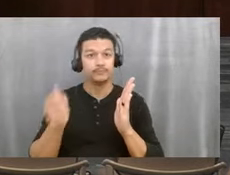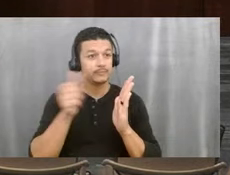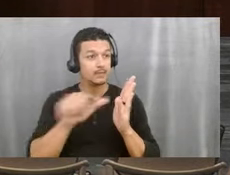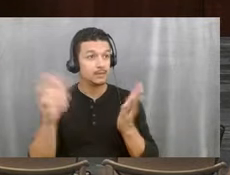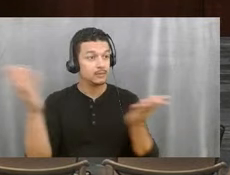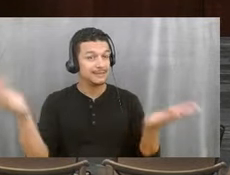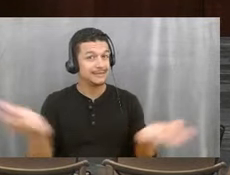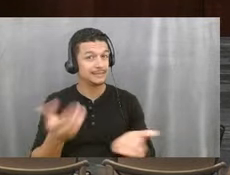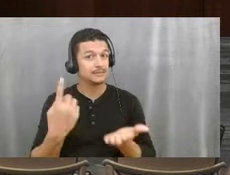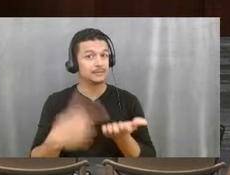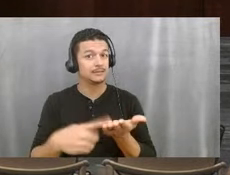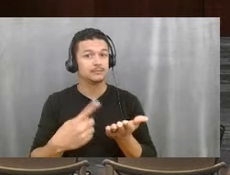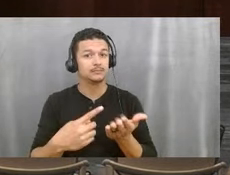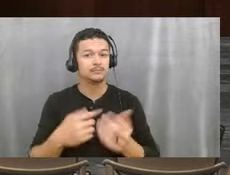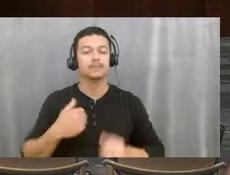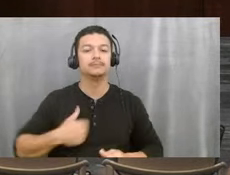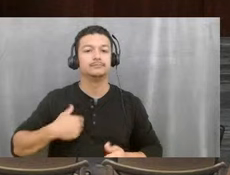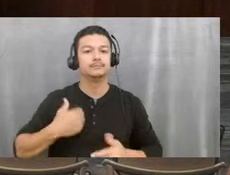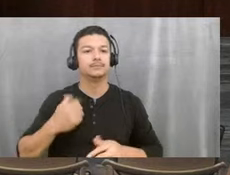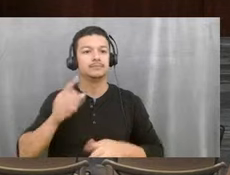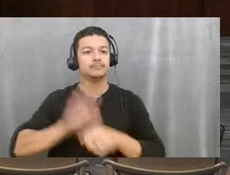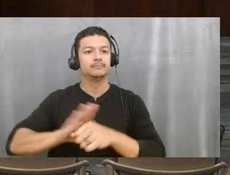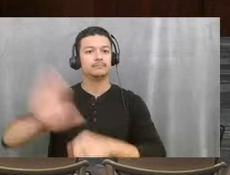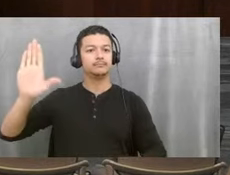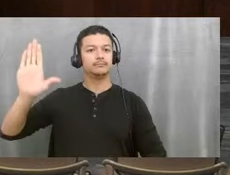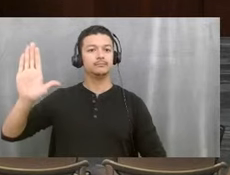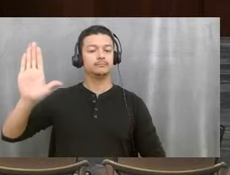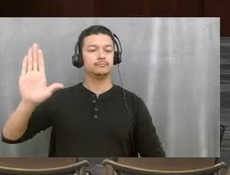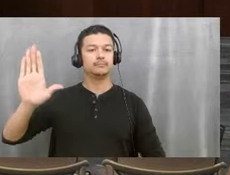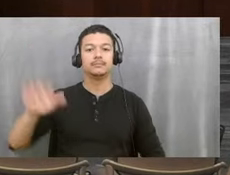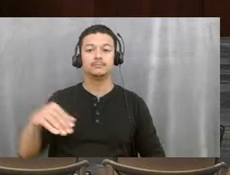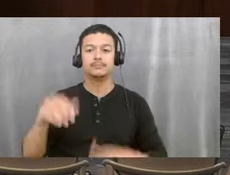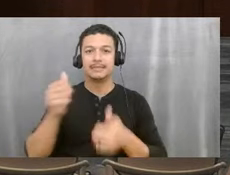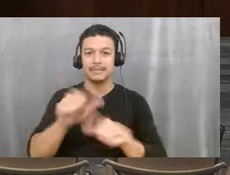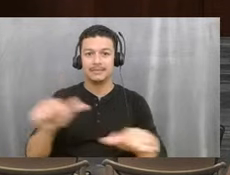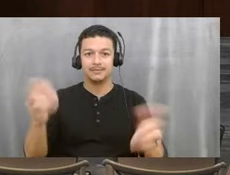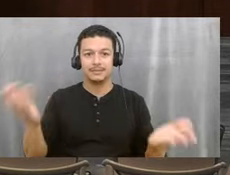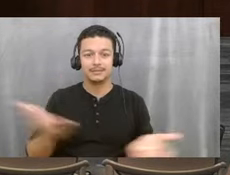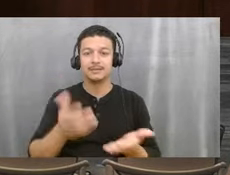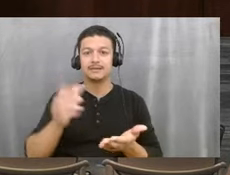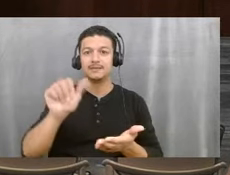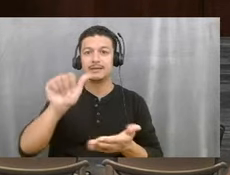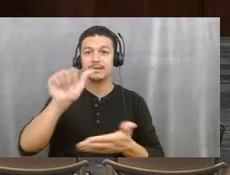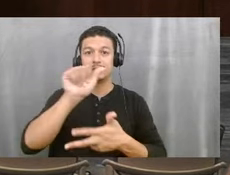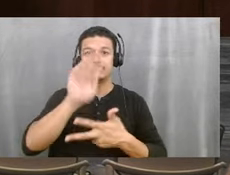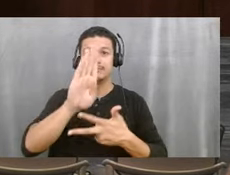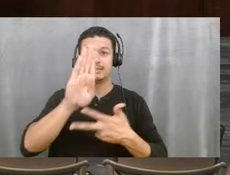items 8A, B, and C, please stand up and raise your right hand.